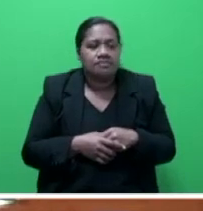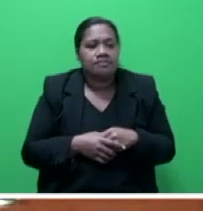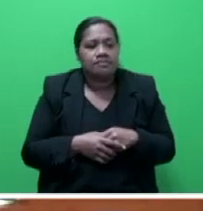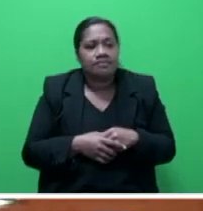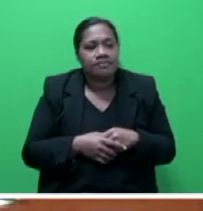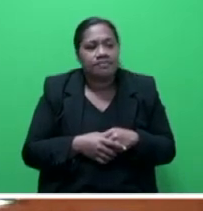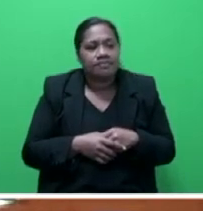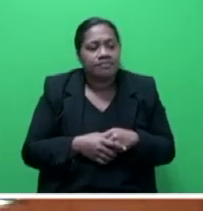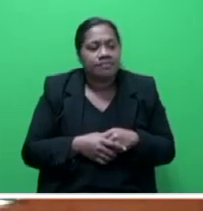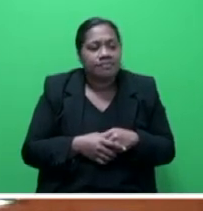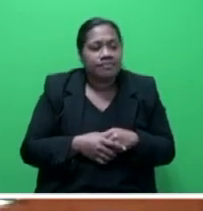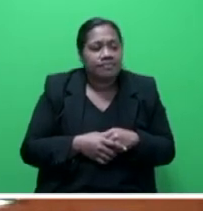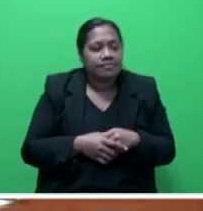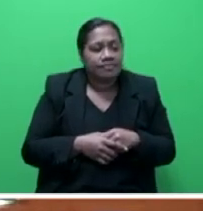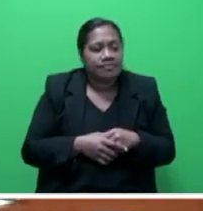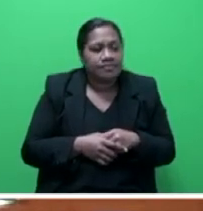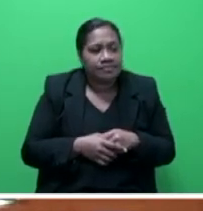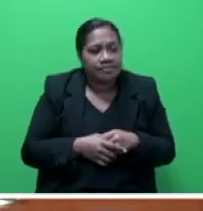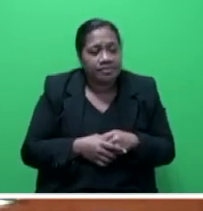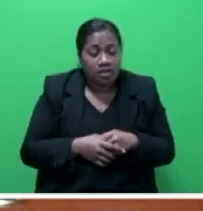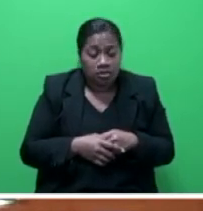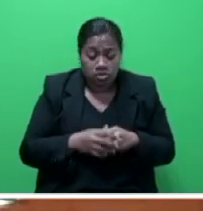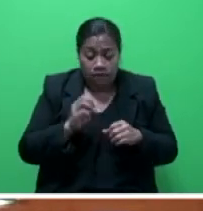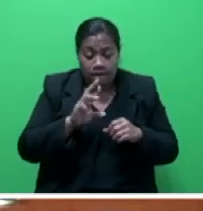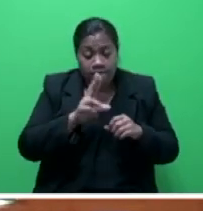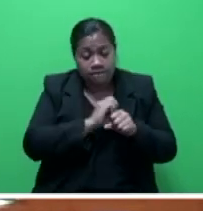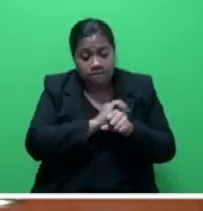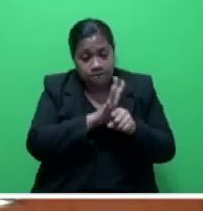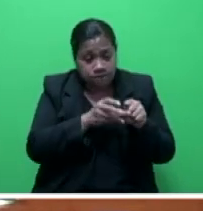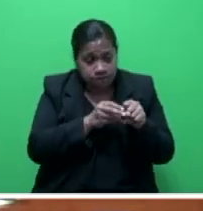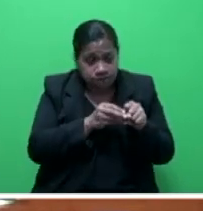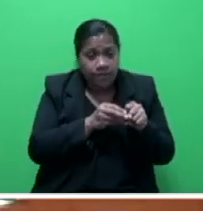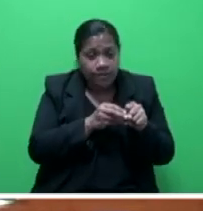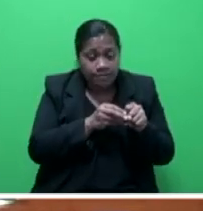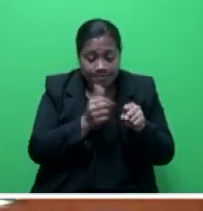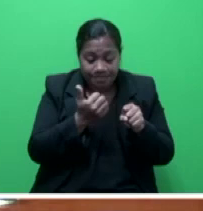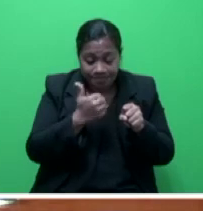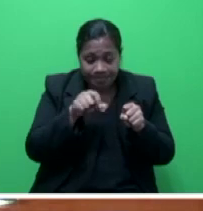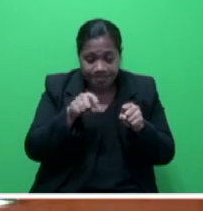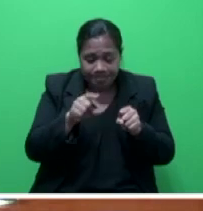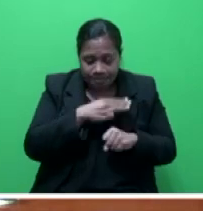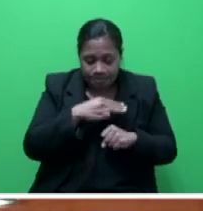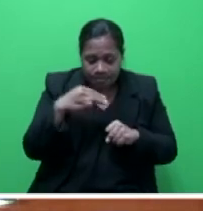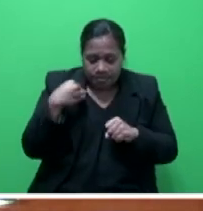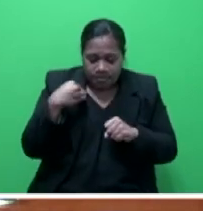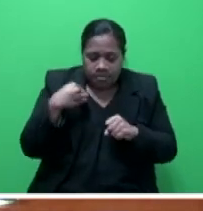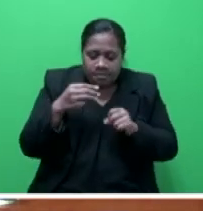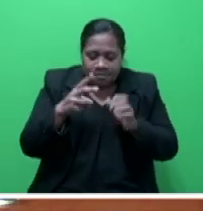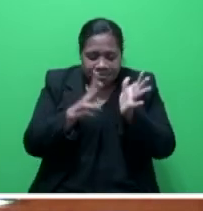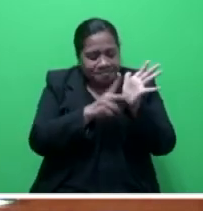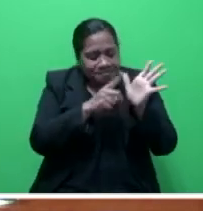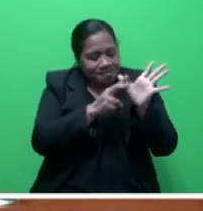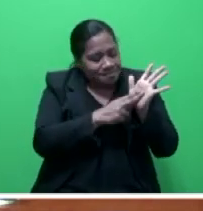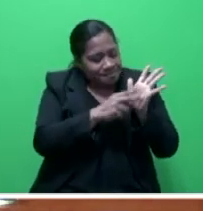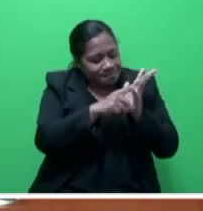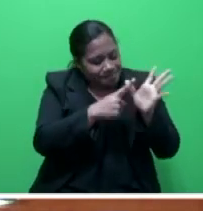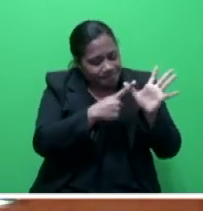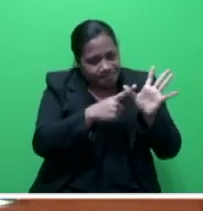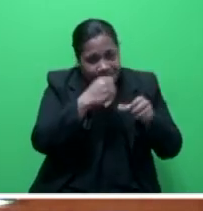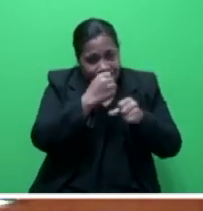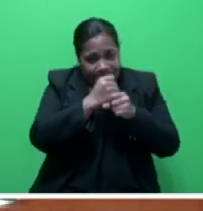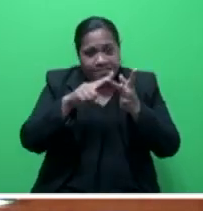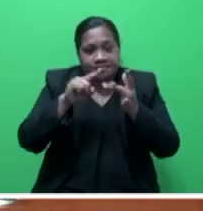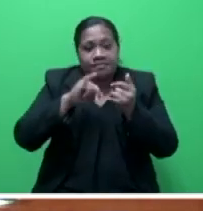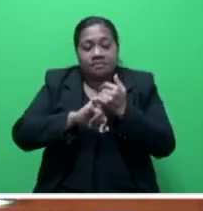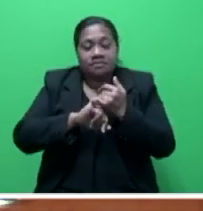for COVID-19, using Vanua GIS, the Ministry developed the Vanua GIS COVID-19 system,